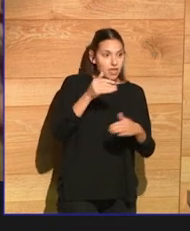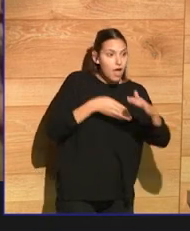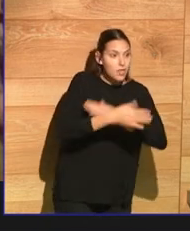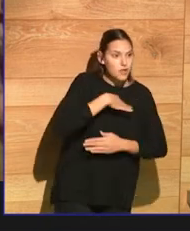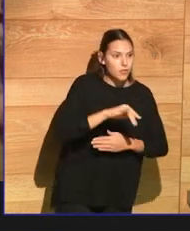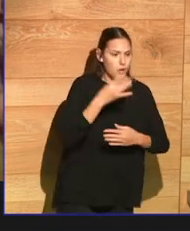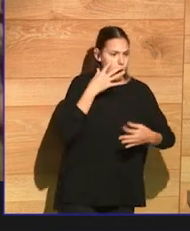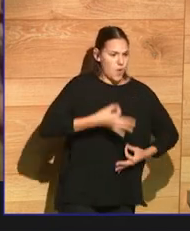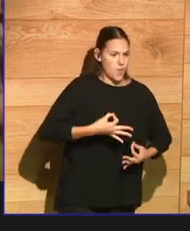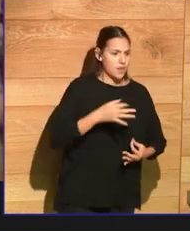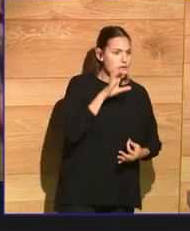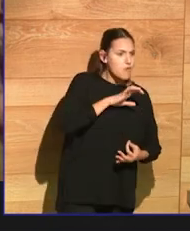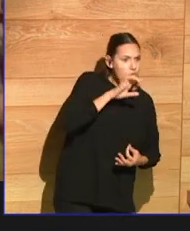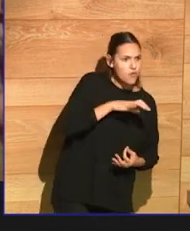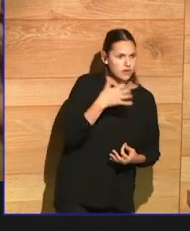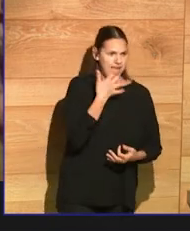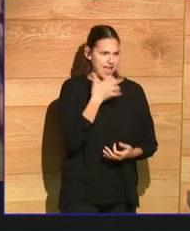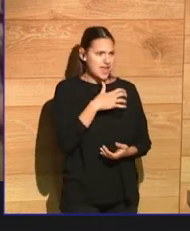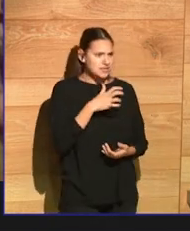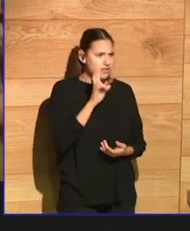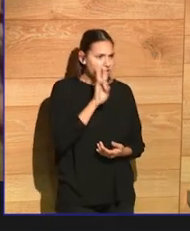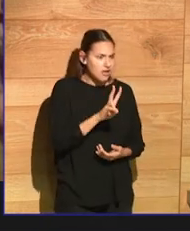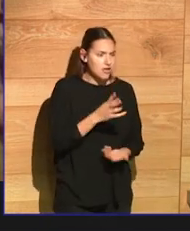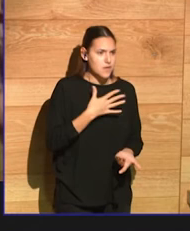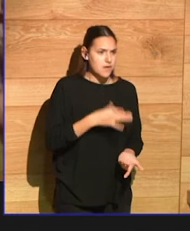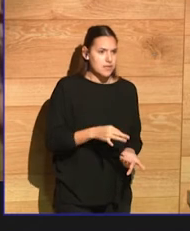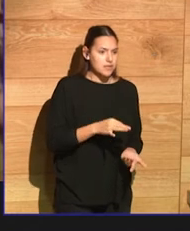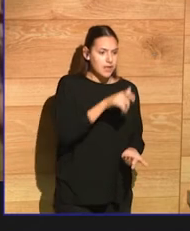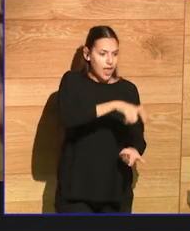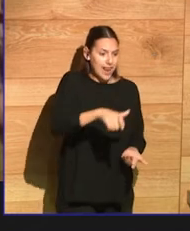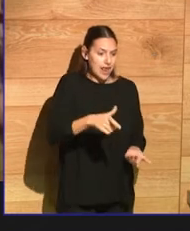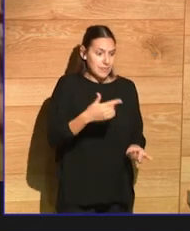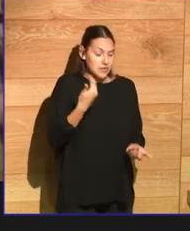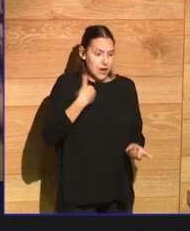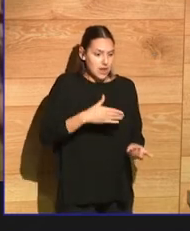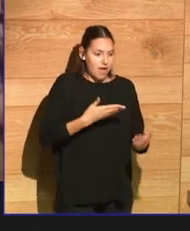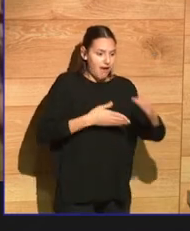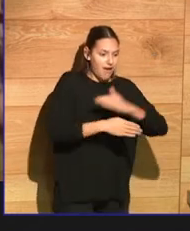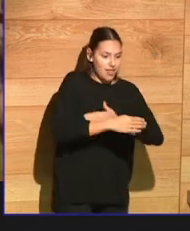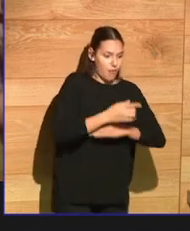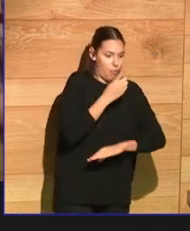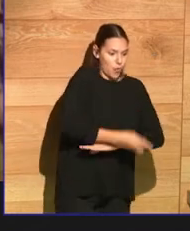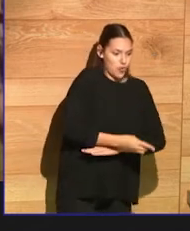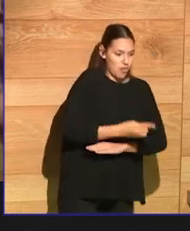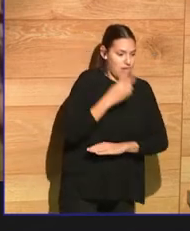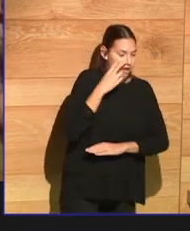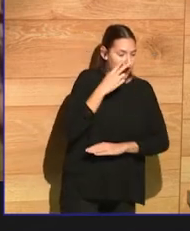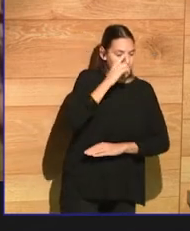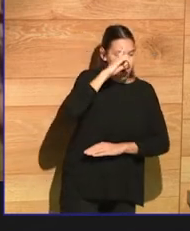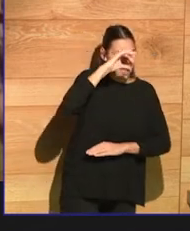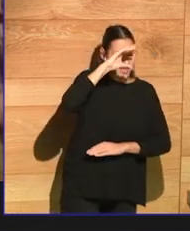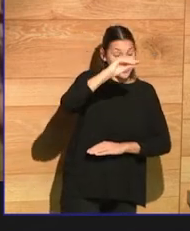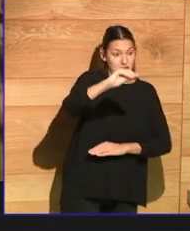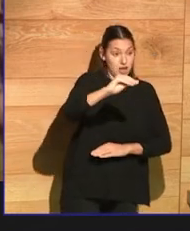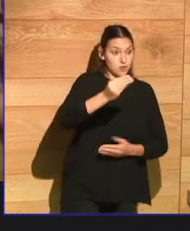The people no longer recognize that kind of intellectual authority, because they see how easily it can be kind of faked, or